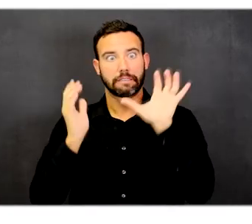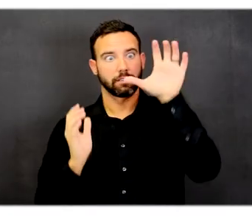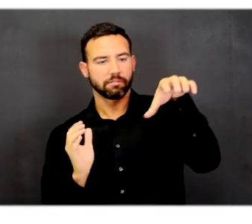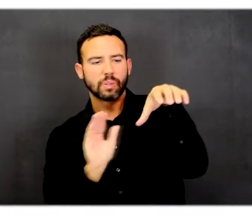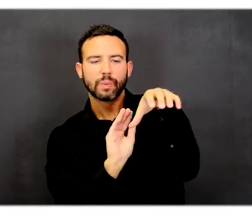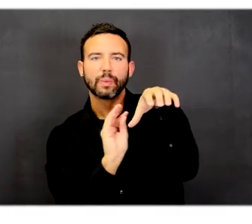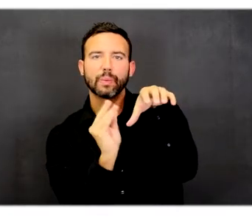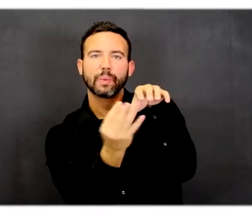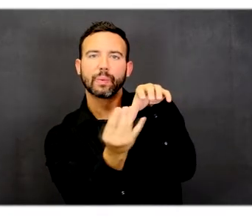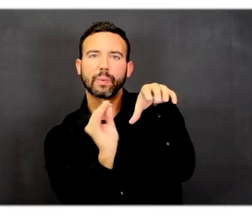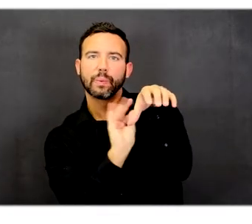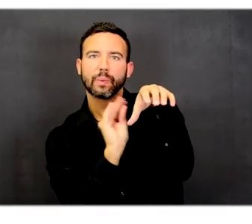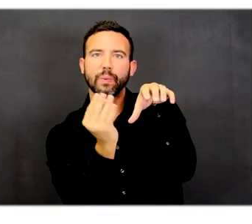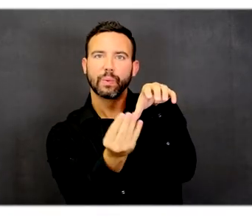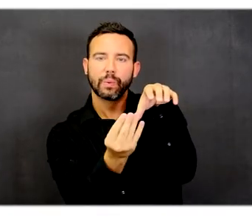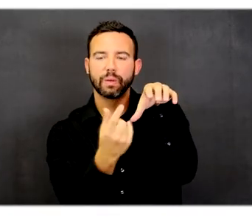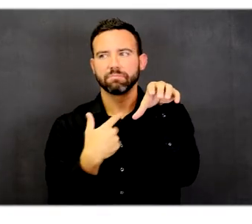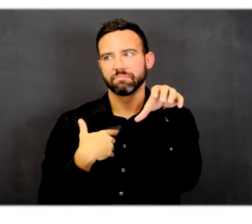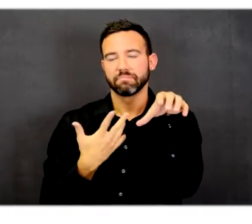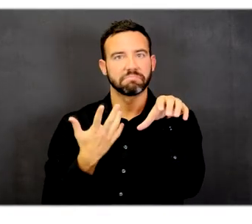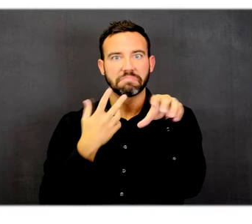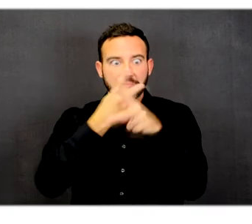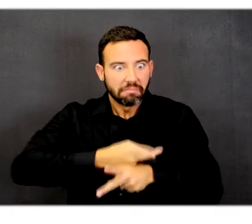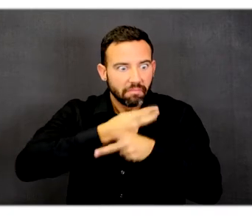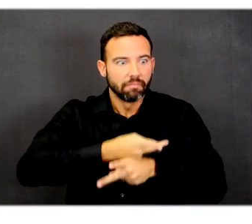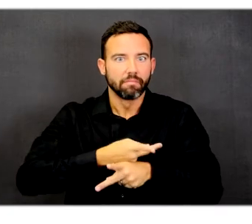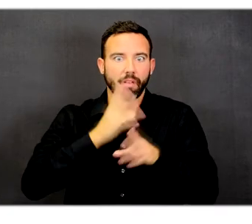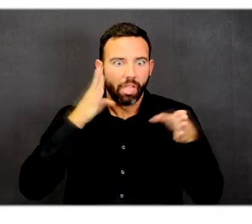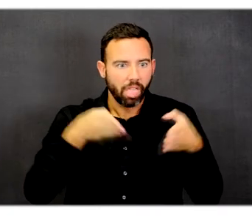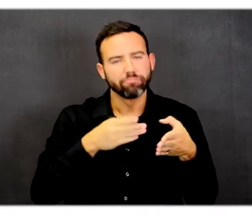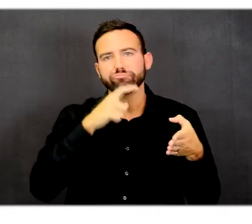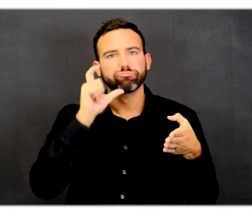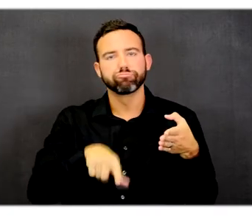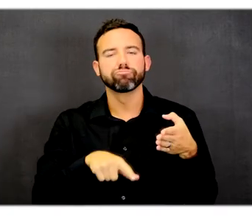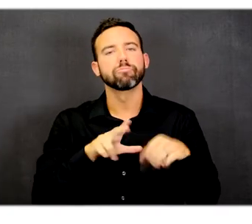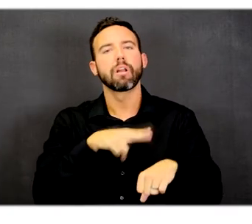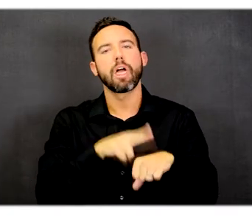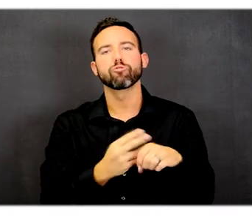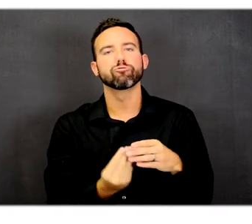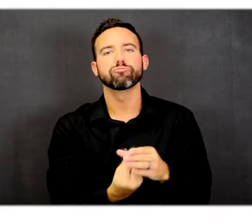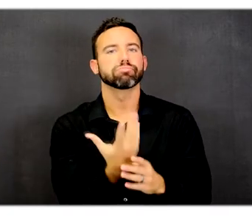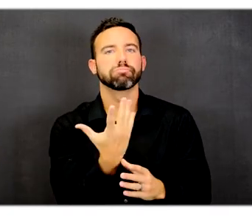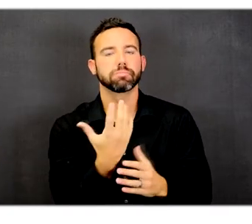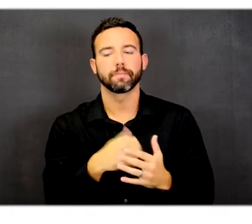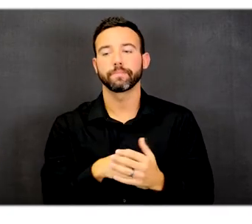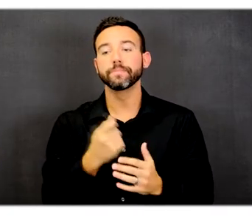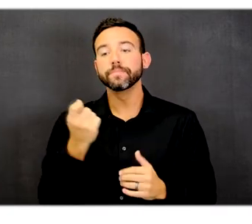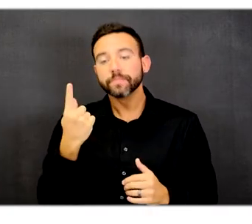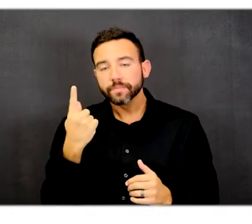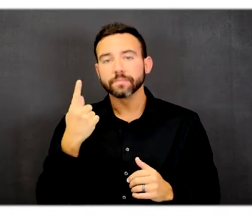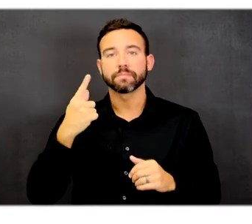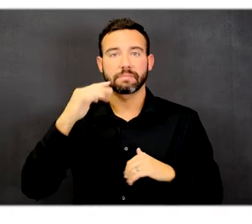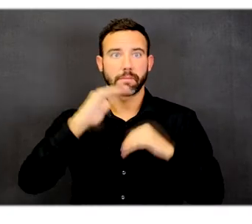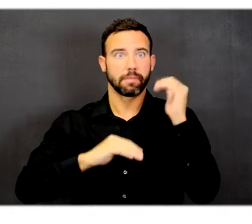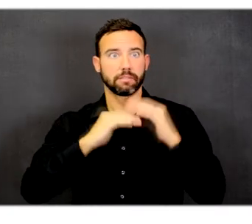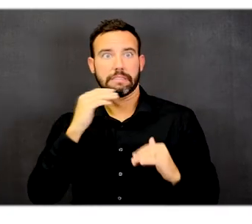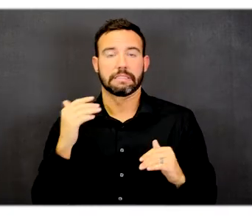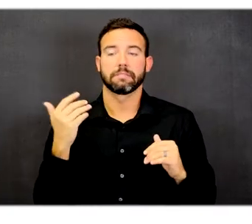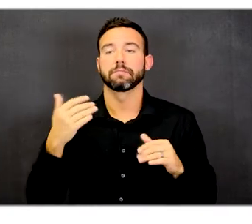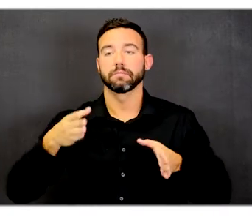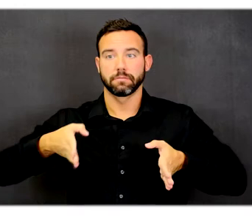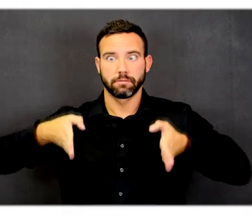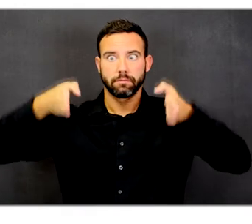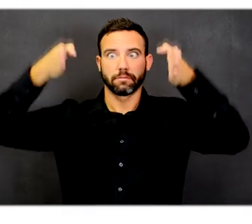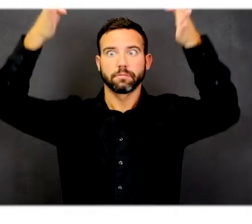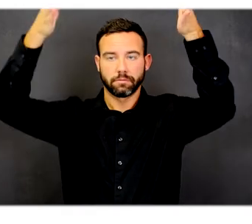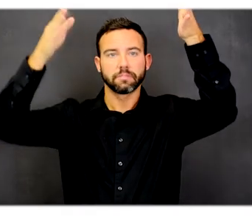buildings to lessen the required maintenance. On the front east side of the building there is a public visitor entrance.